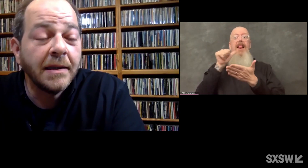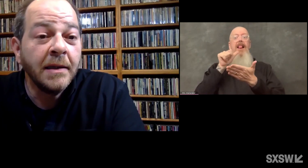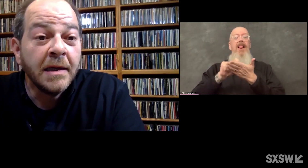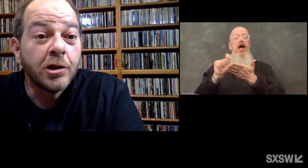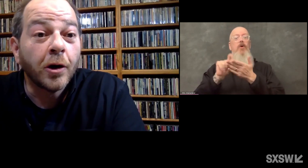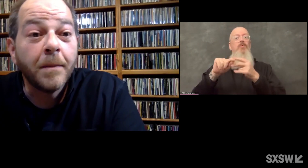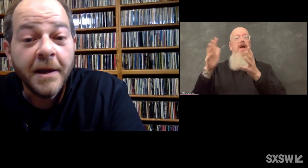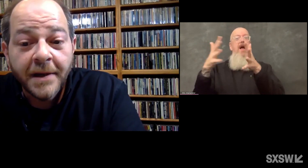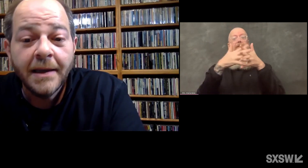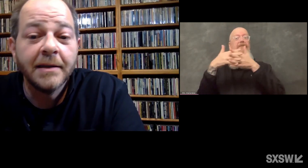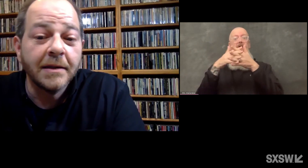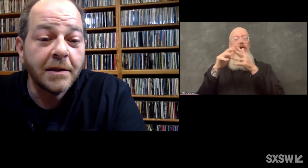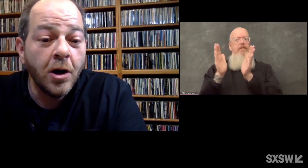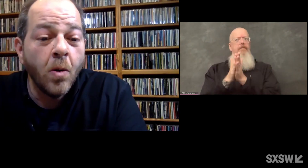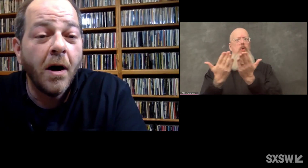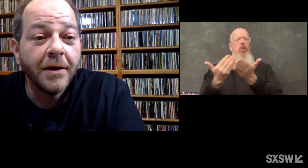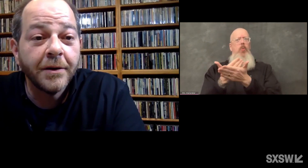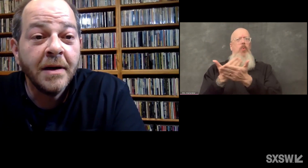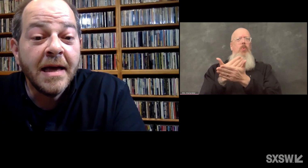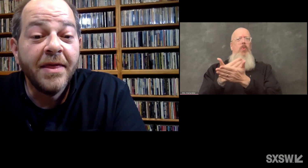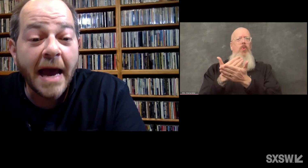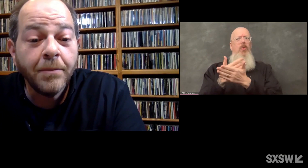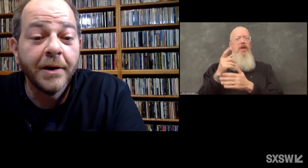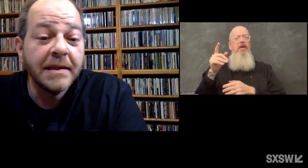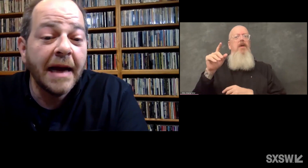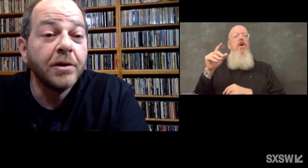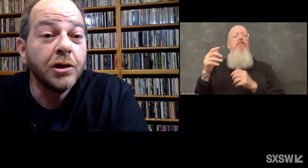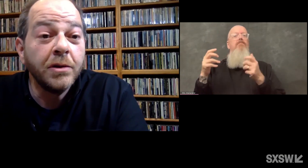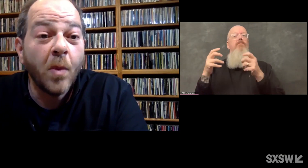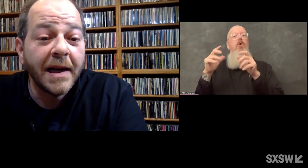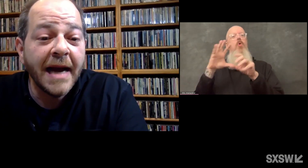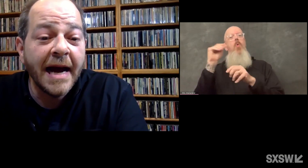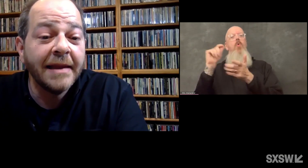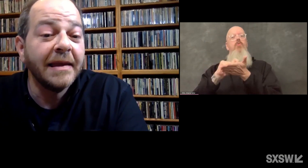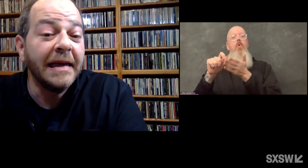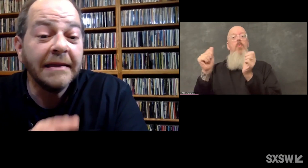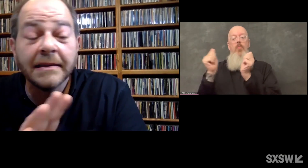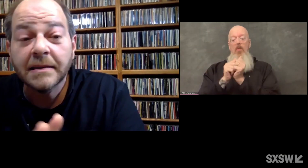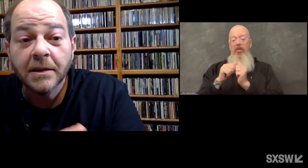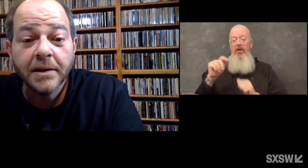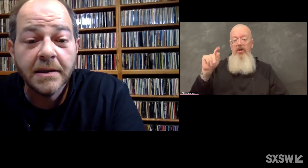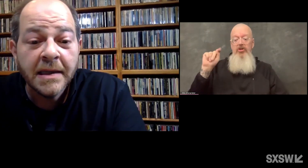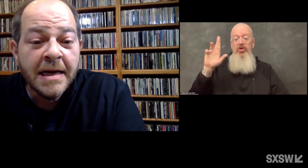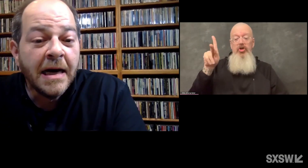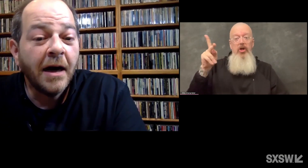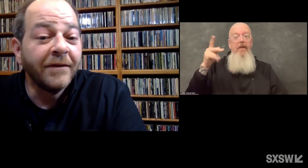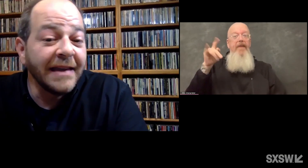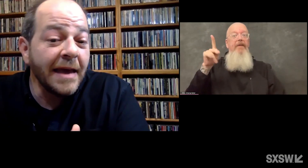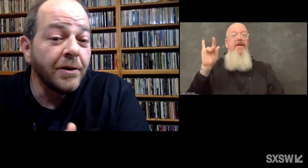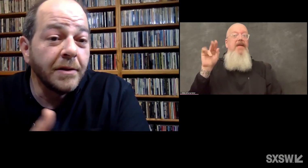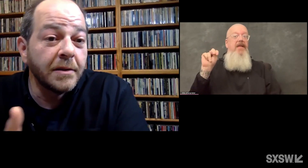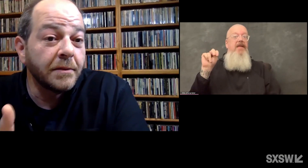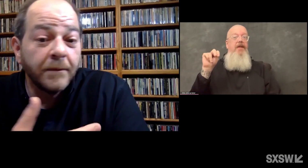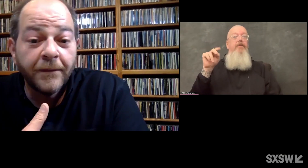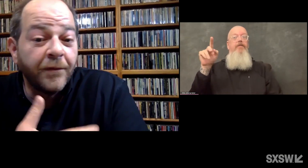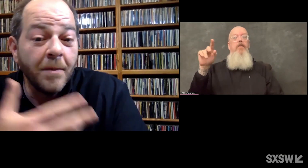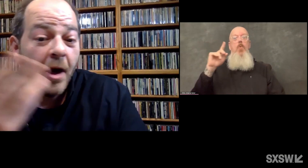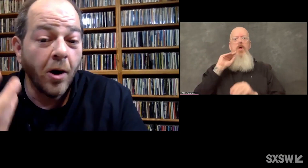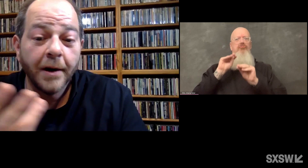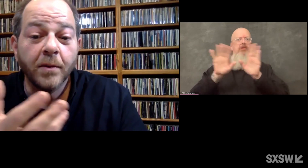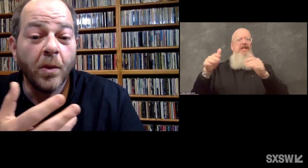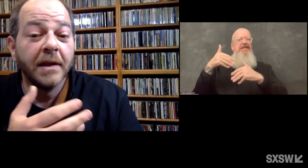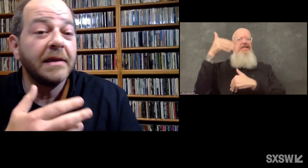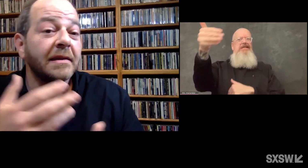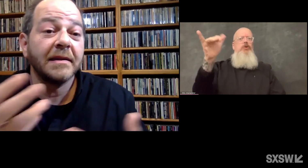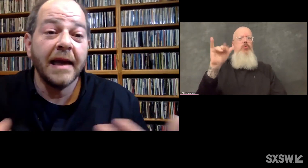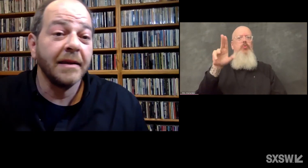Horizon. Turk Pipkin is his co-author. That book is out June 29th. It's a series of letters from